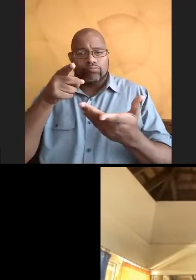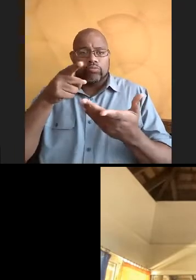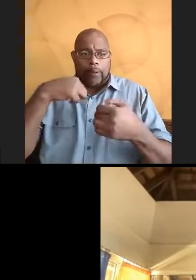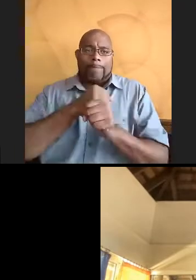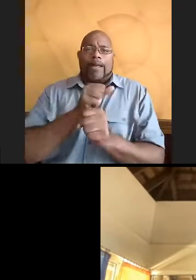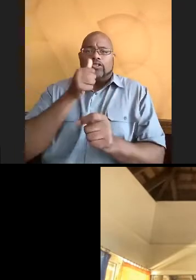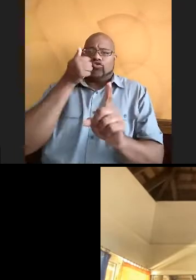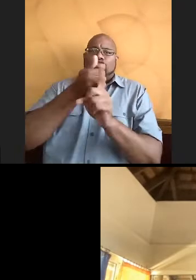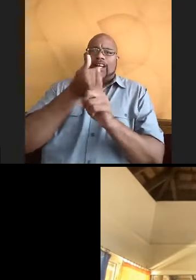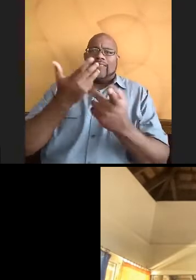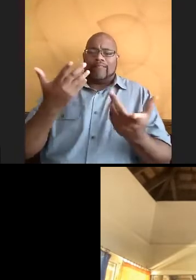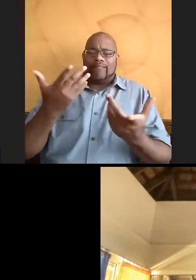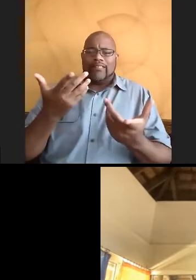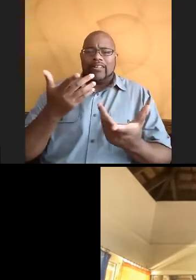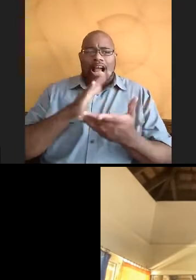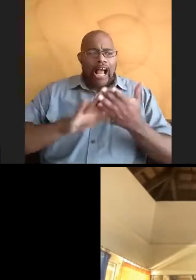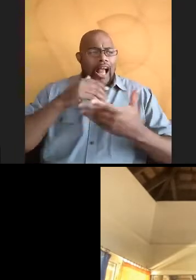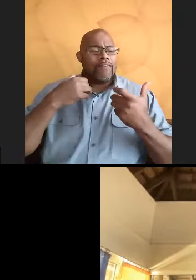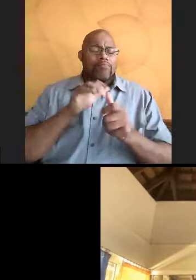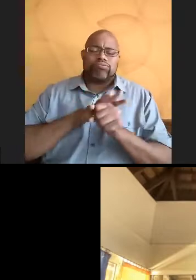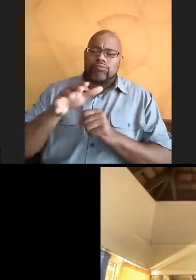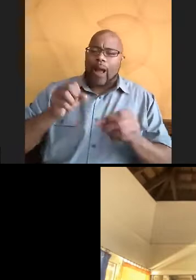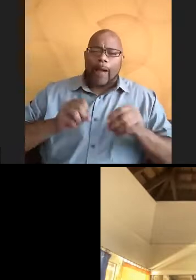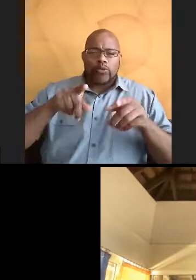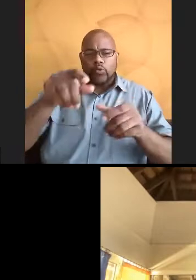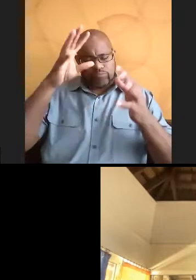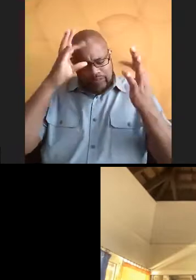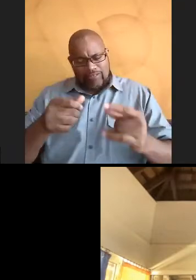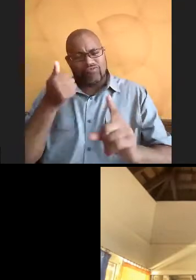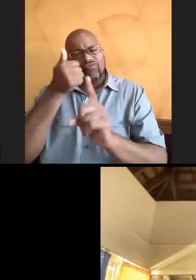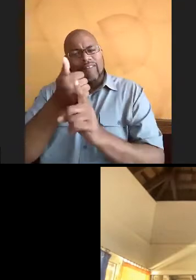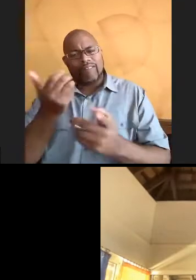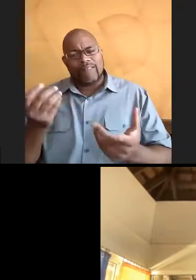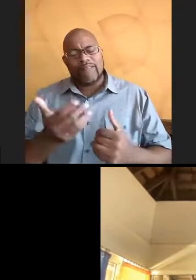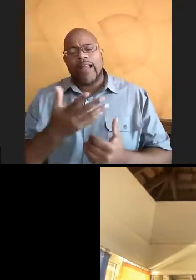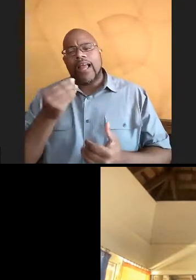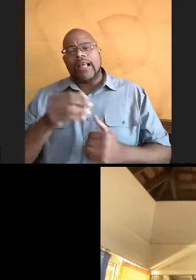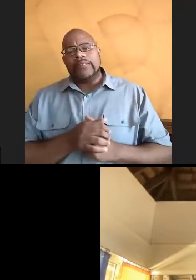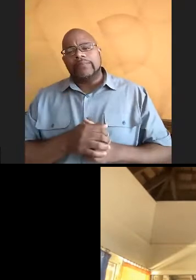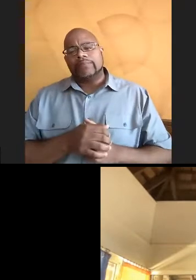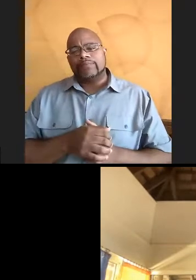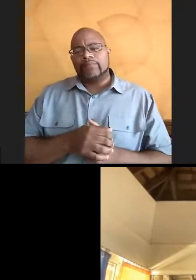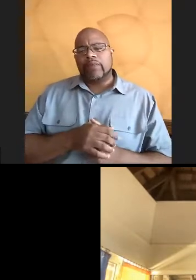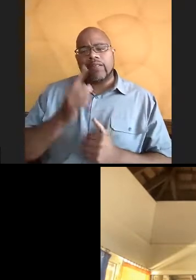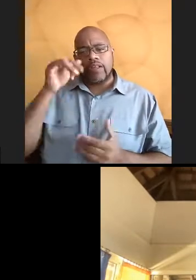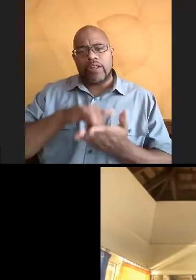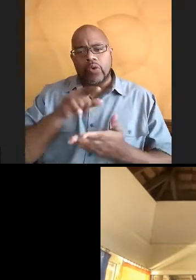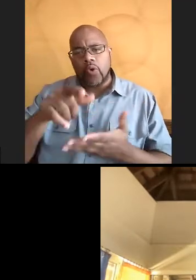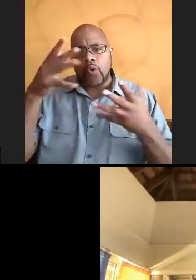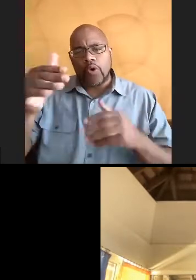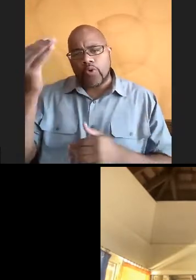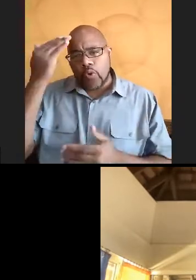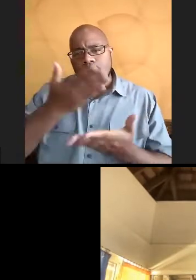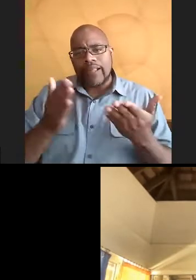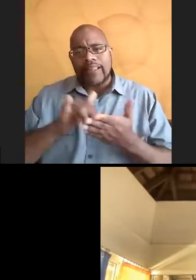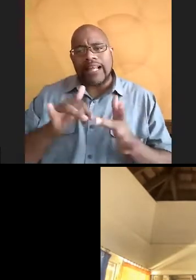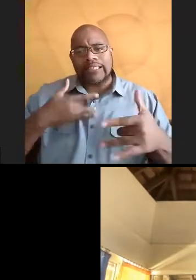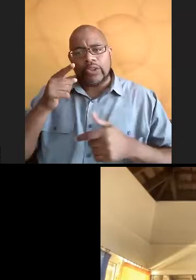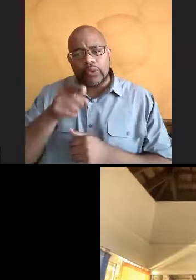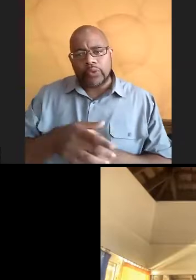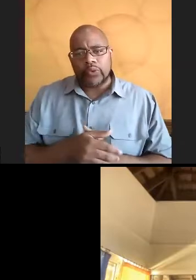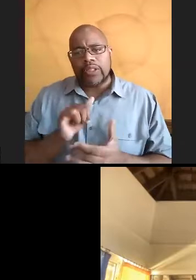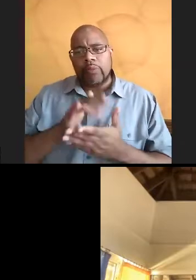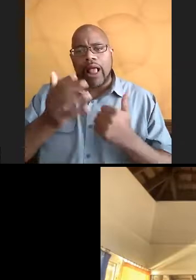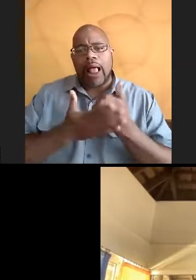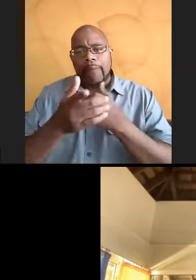a ton of opportunities that you're going to have access to. And I think that you already know things that excite you, that will